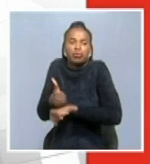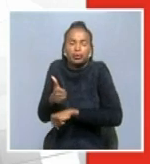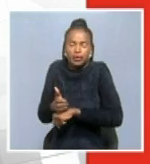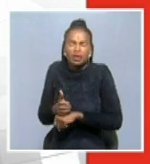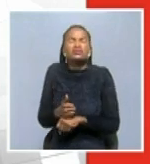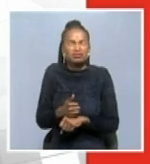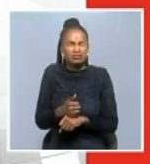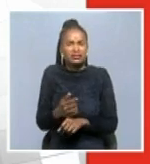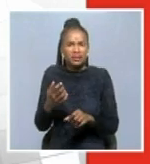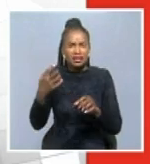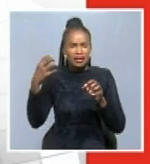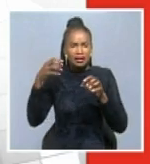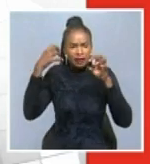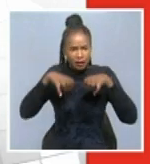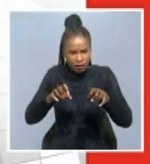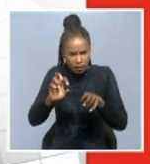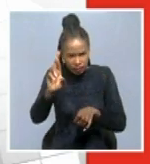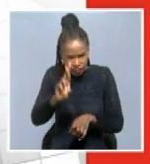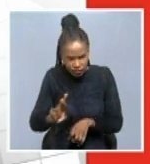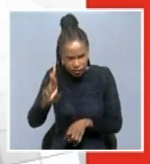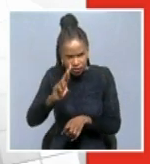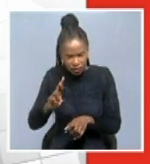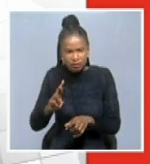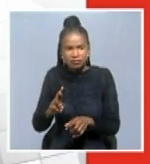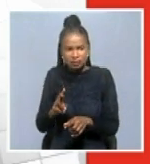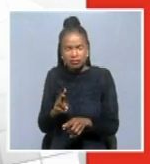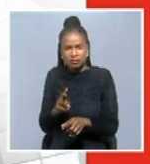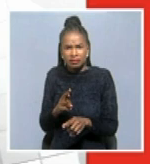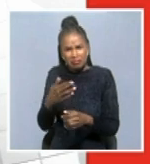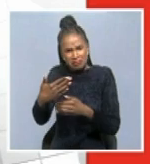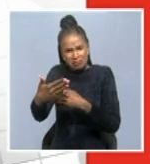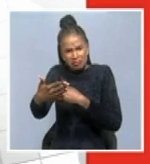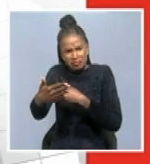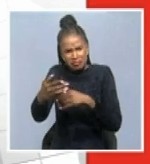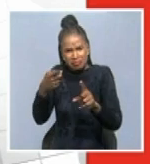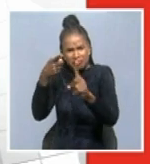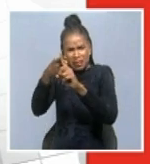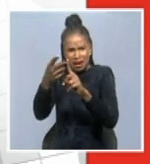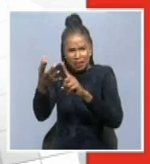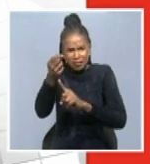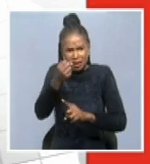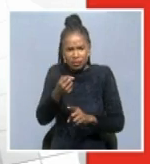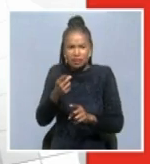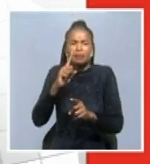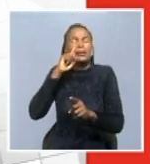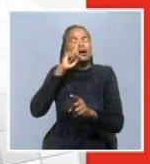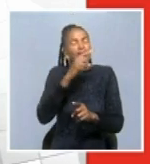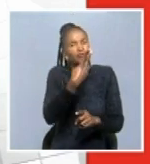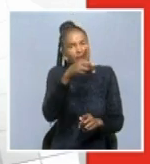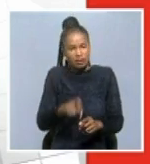moving towards what we are targeting, which is the 2,000 numbers.